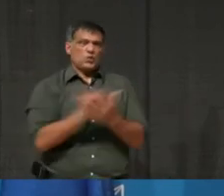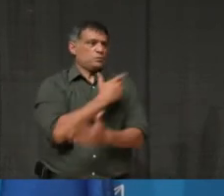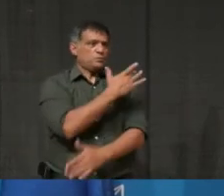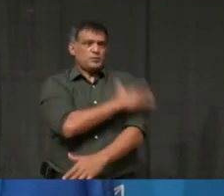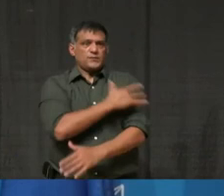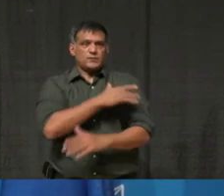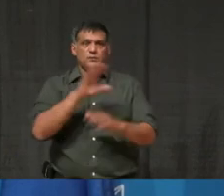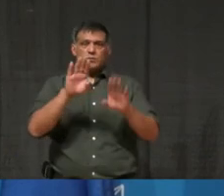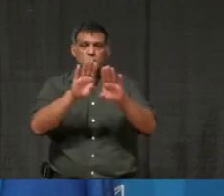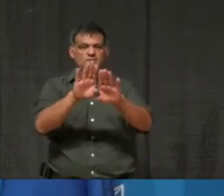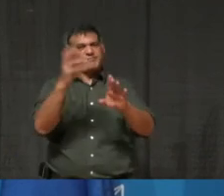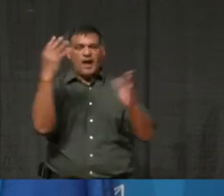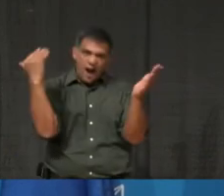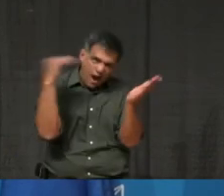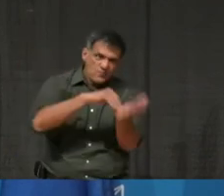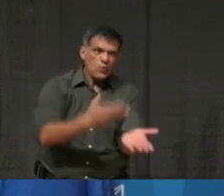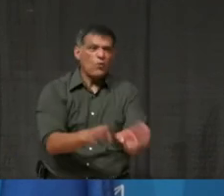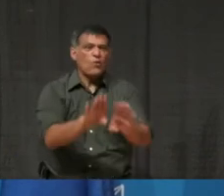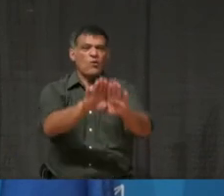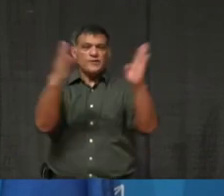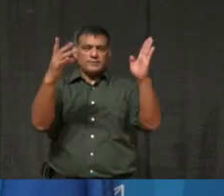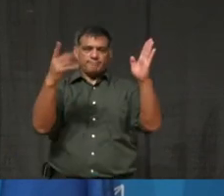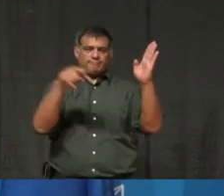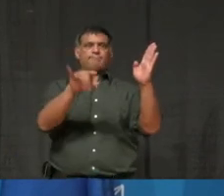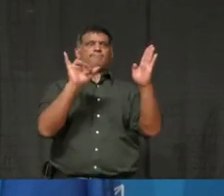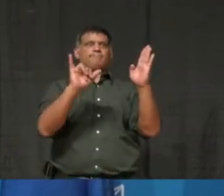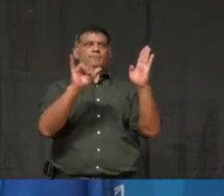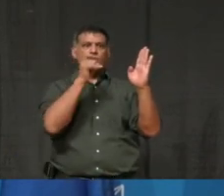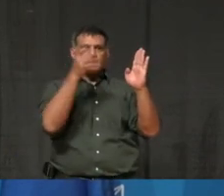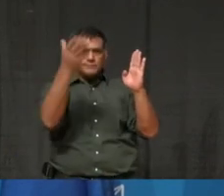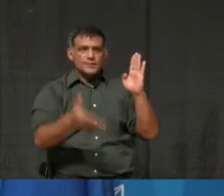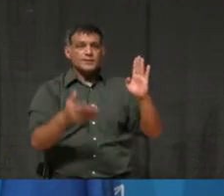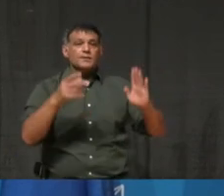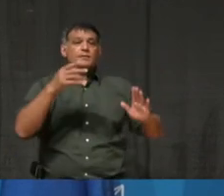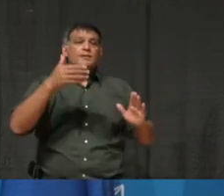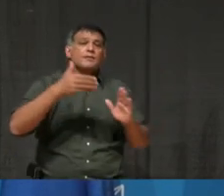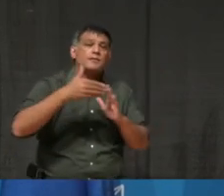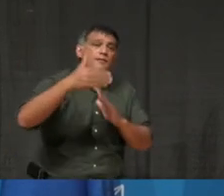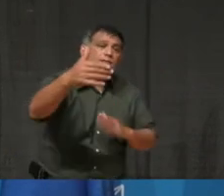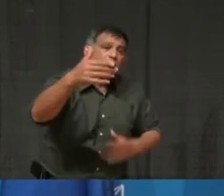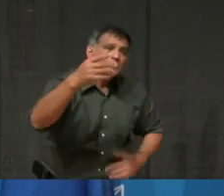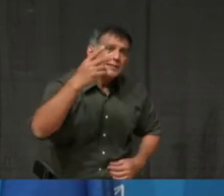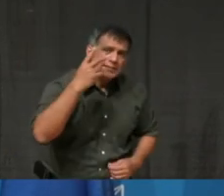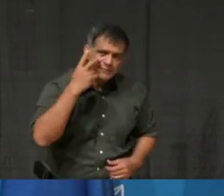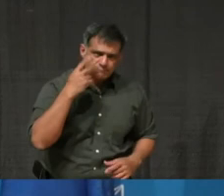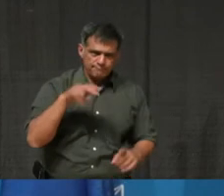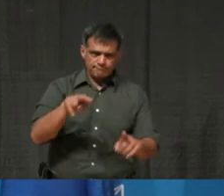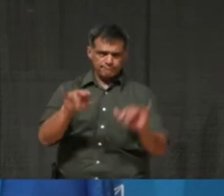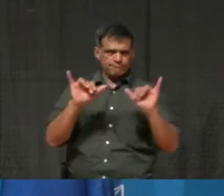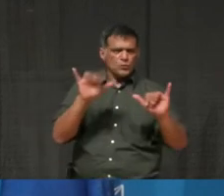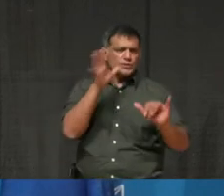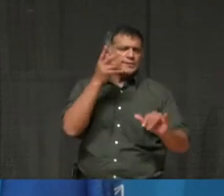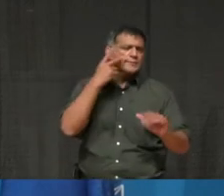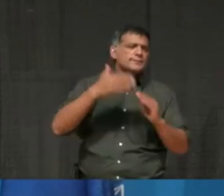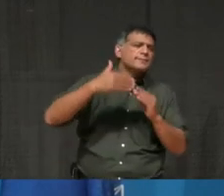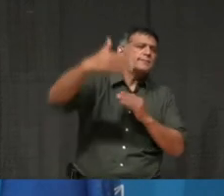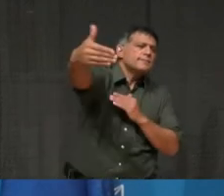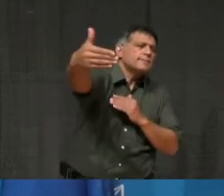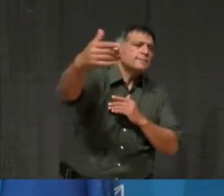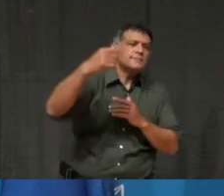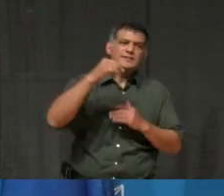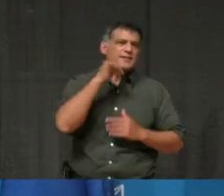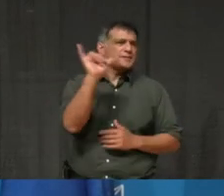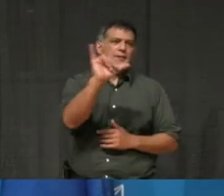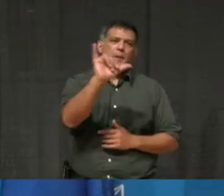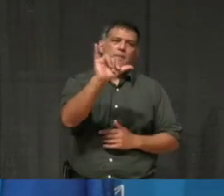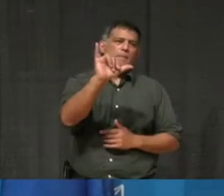uh, and our local picture seemed a little bit, uh, uh, than, uh, what was proposed for the red control zone. I did, uh, I did